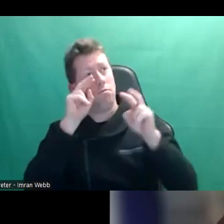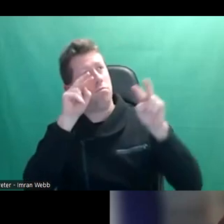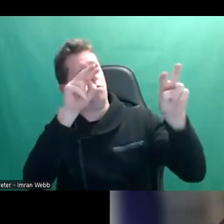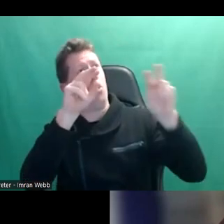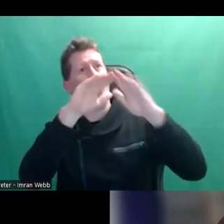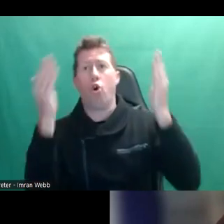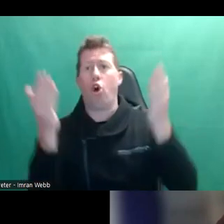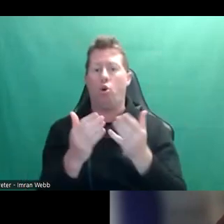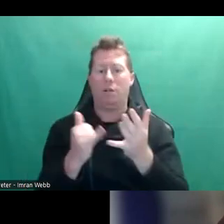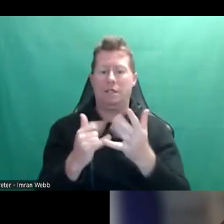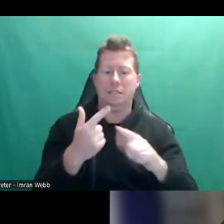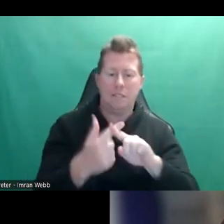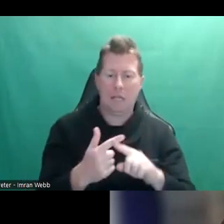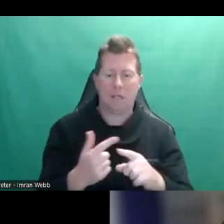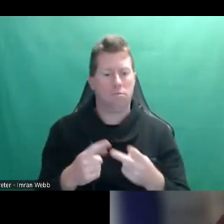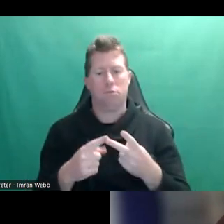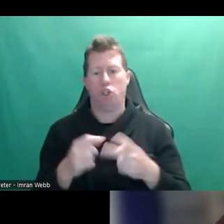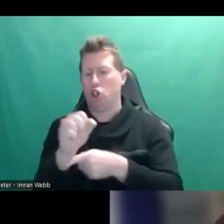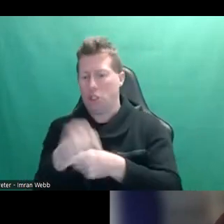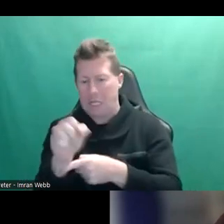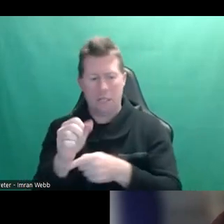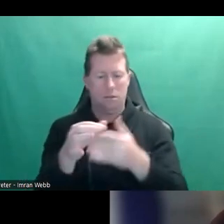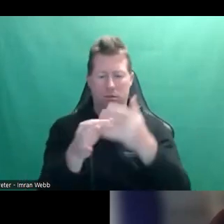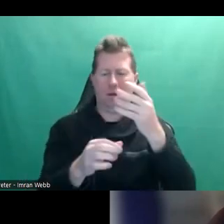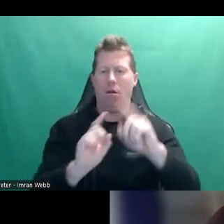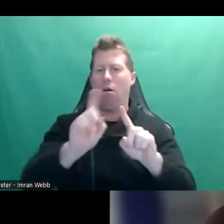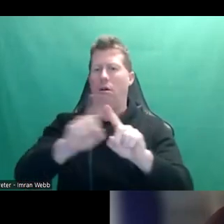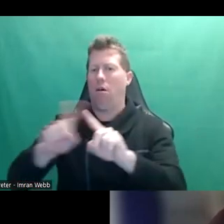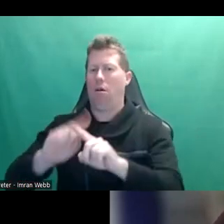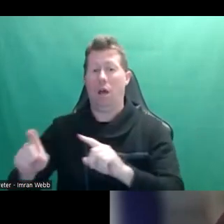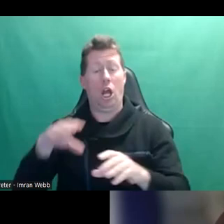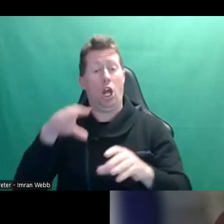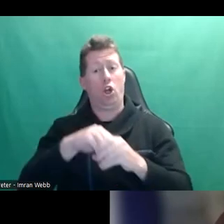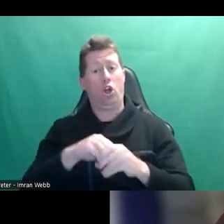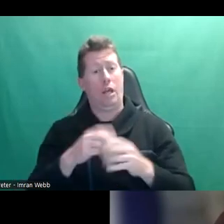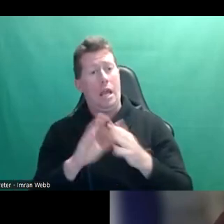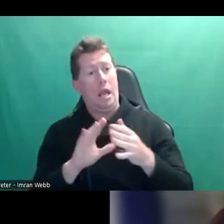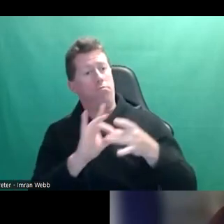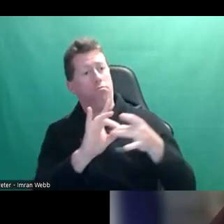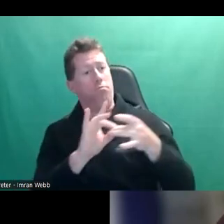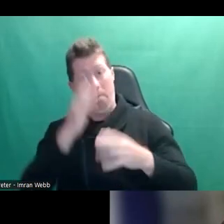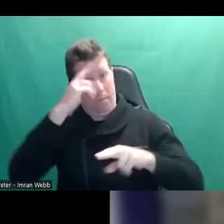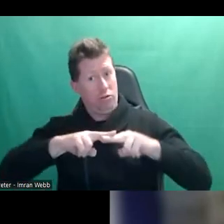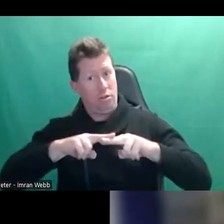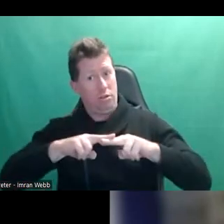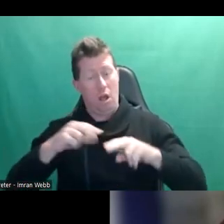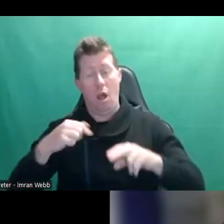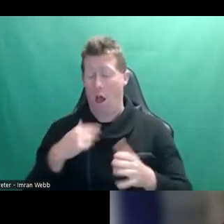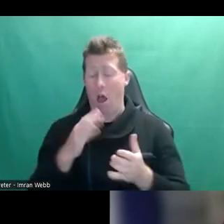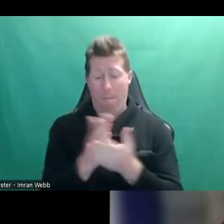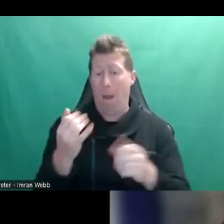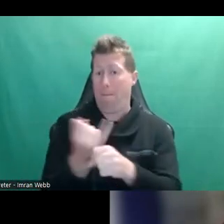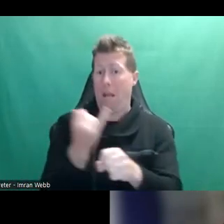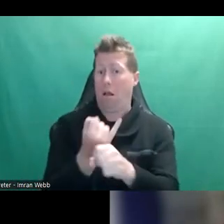sex, about consent, about all sorts of things, including their relationship with parents. I am a medical doctor and I still